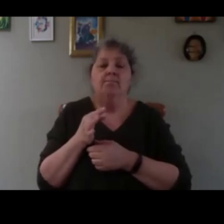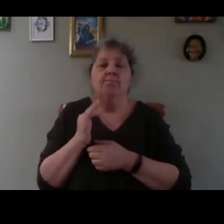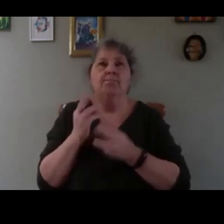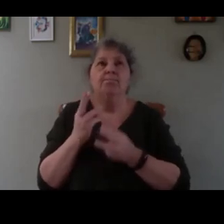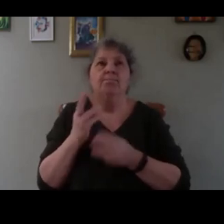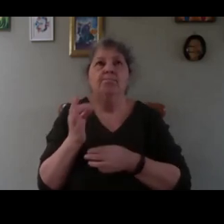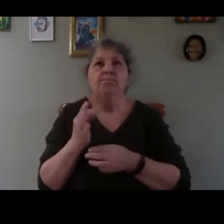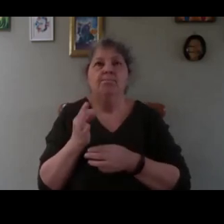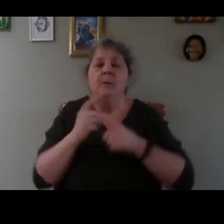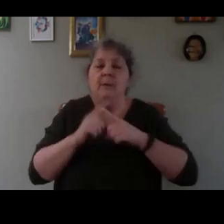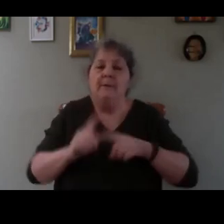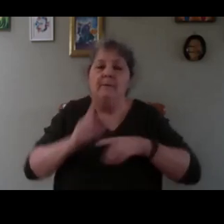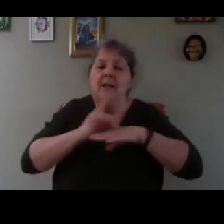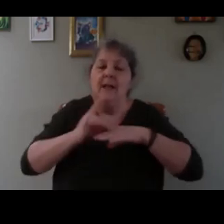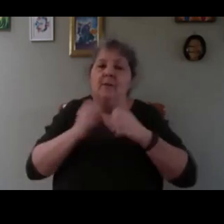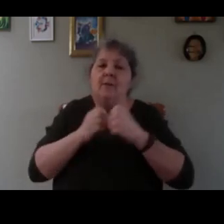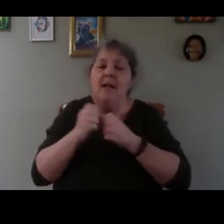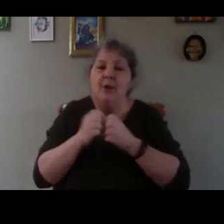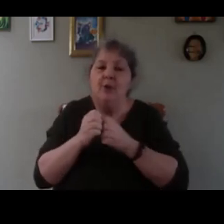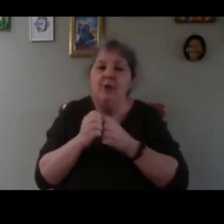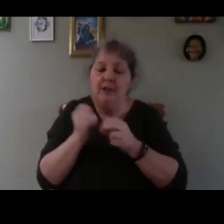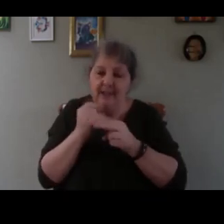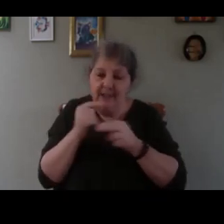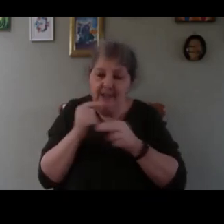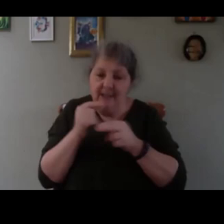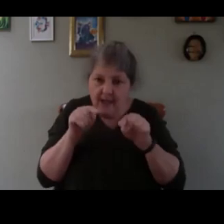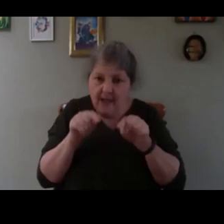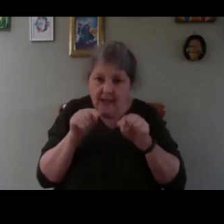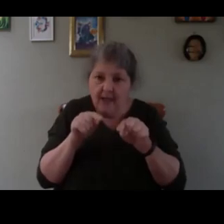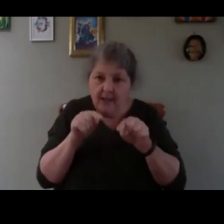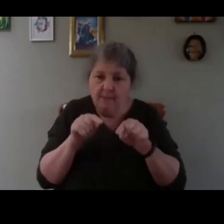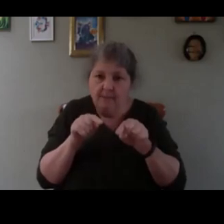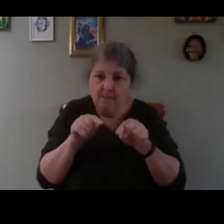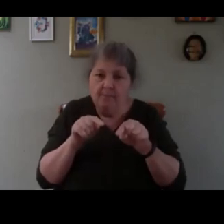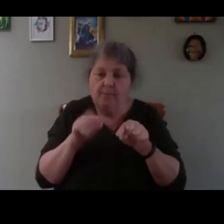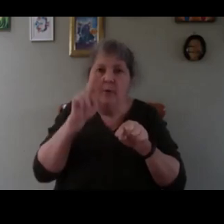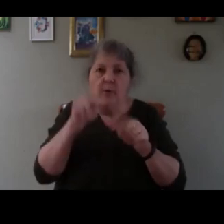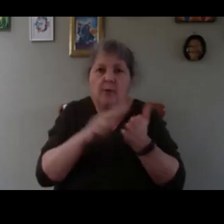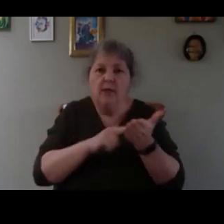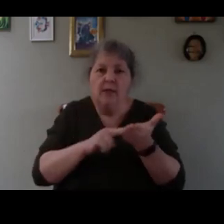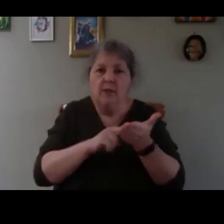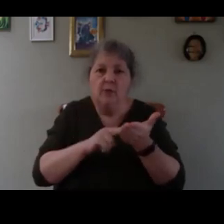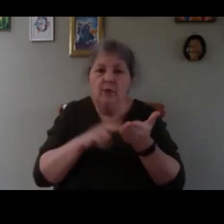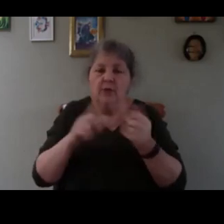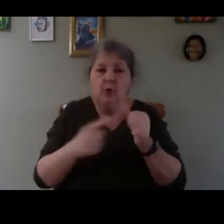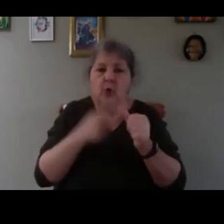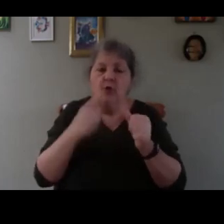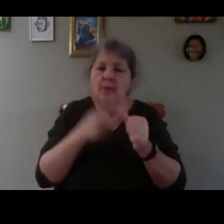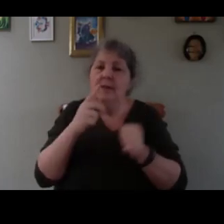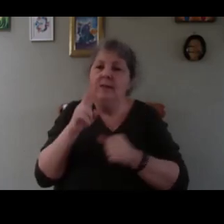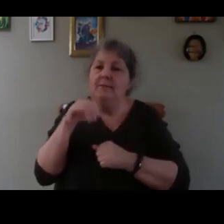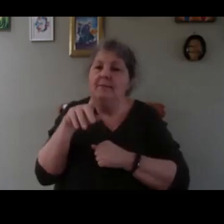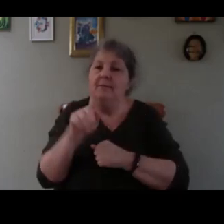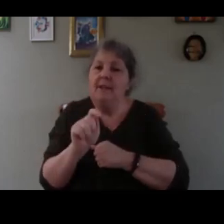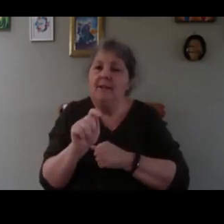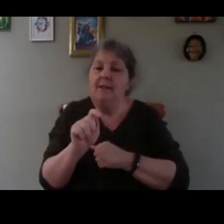different type of energy in that polytonel you can use this automatic vent opener and